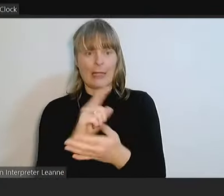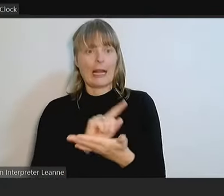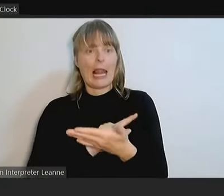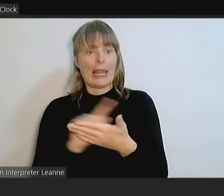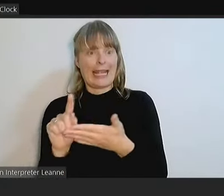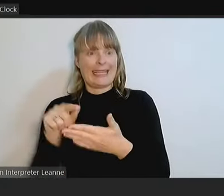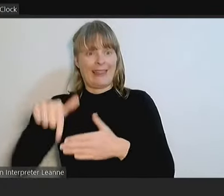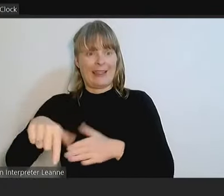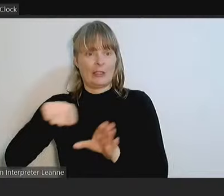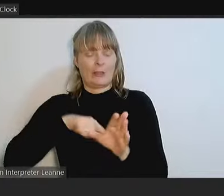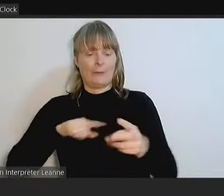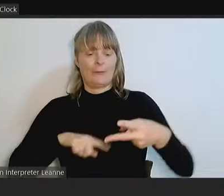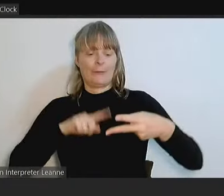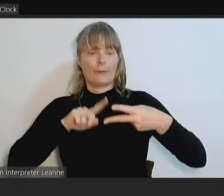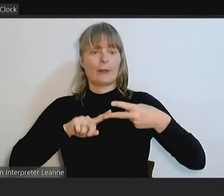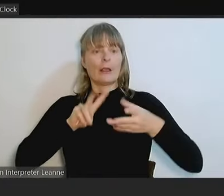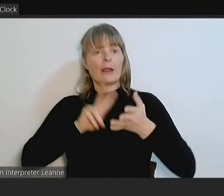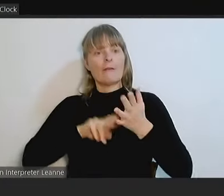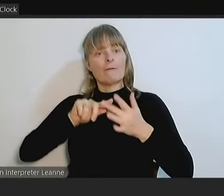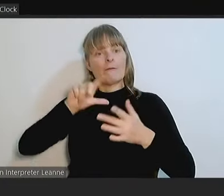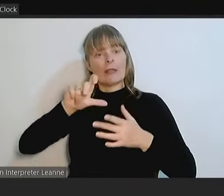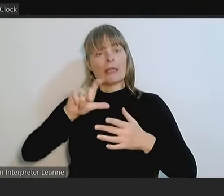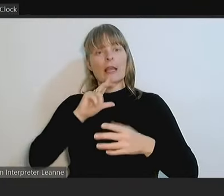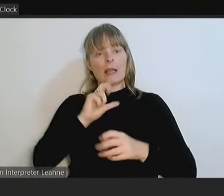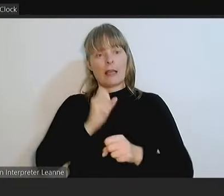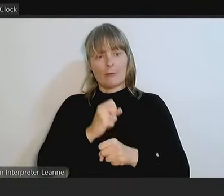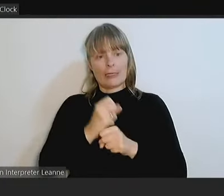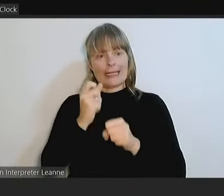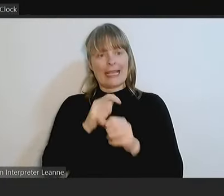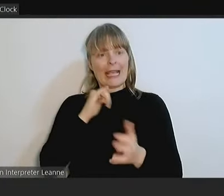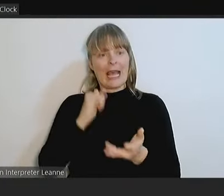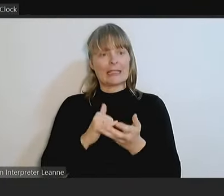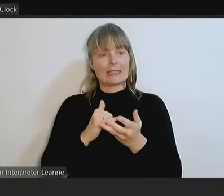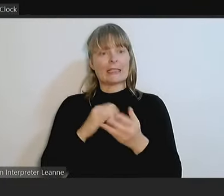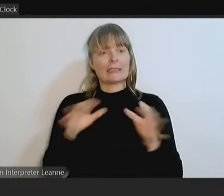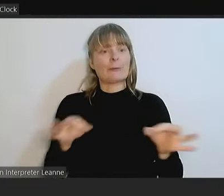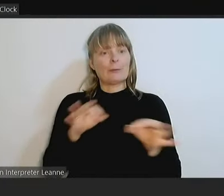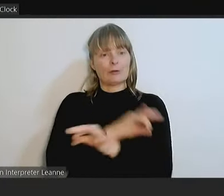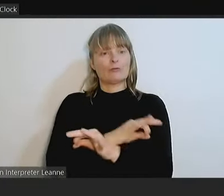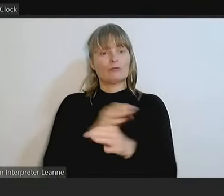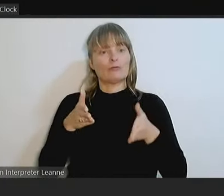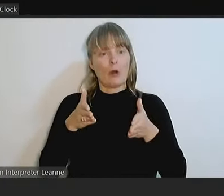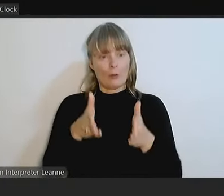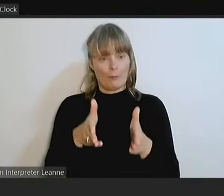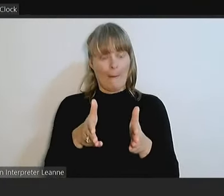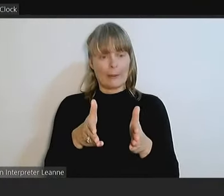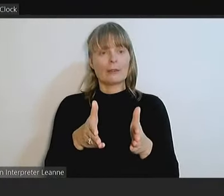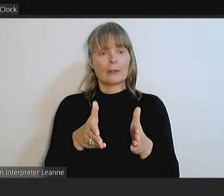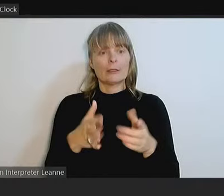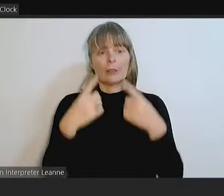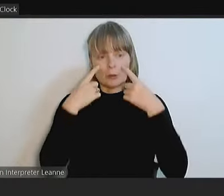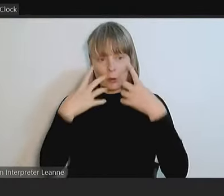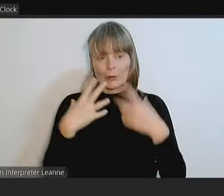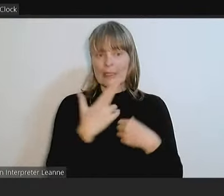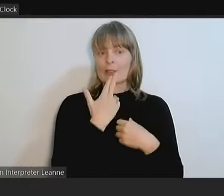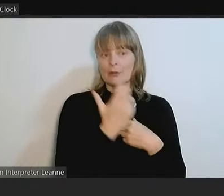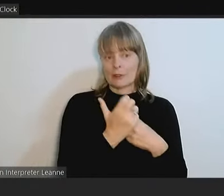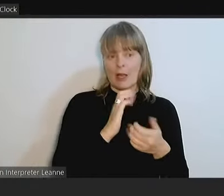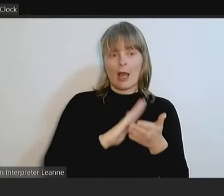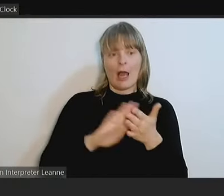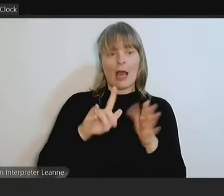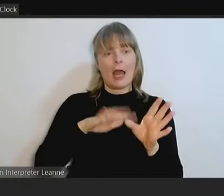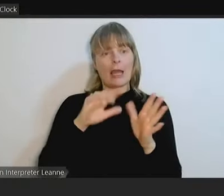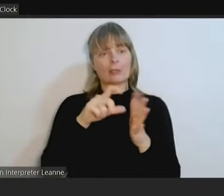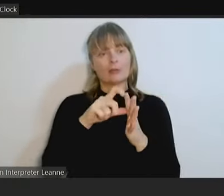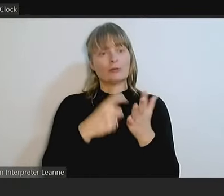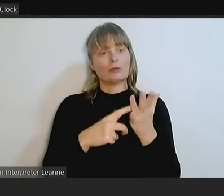The Victorian Government's gas substitution roadmap highlights energy efficiency, electrification, hydrogen and biogas as the